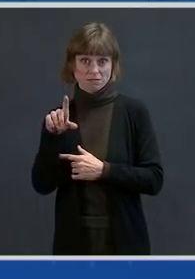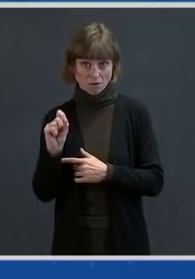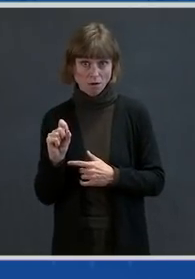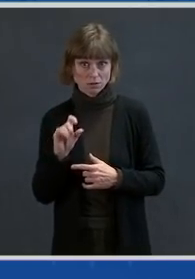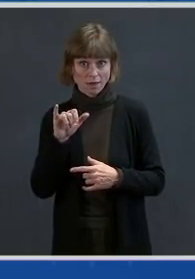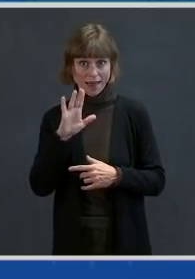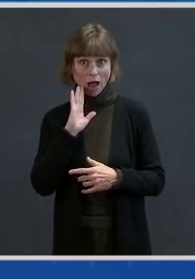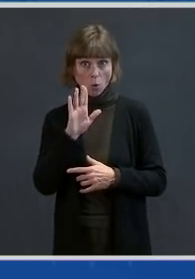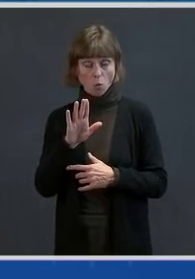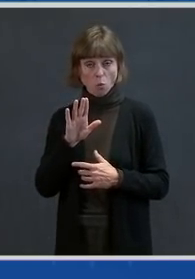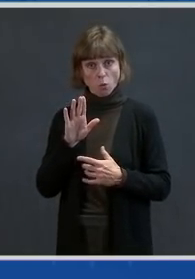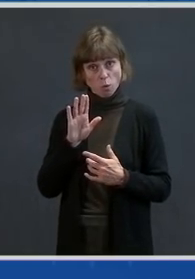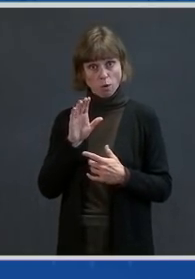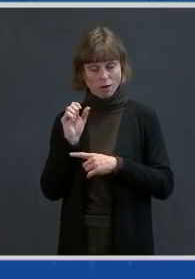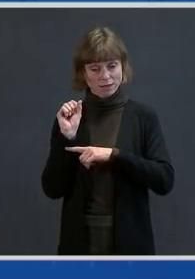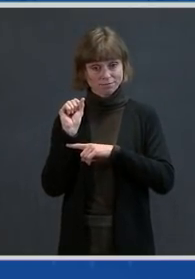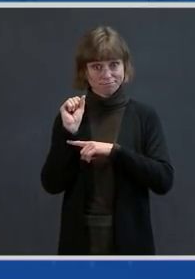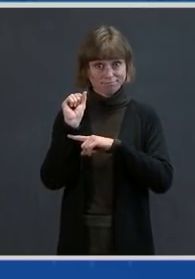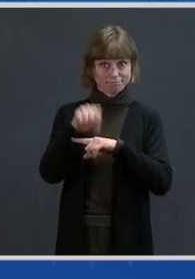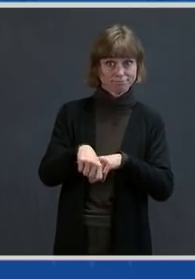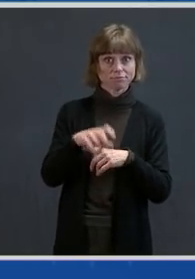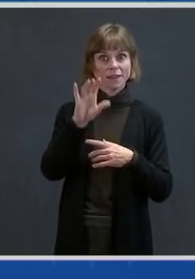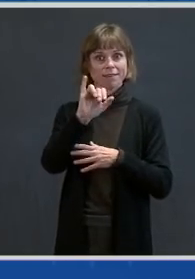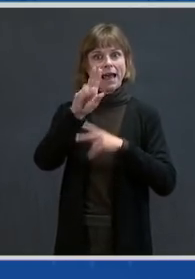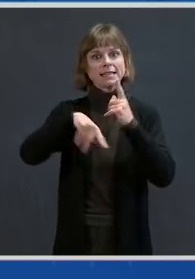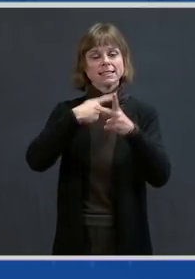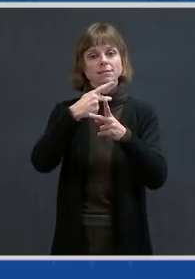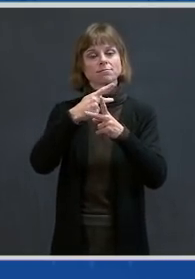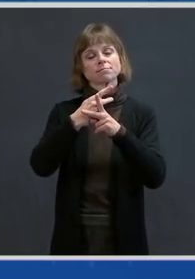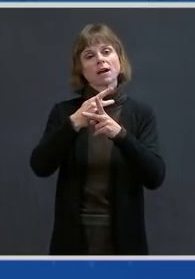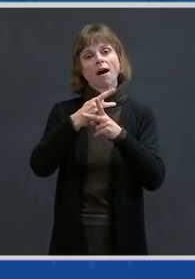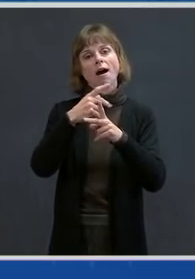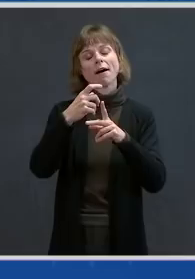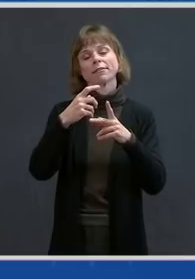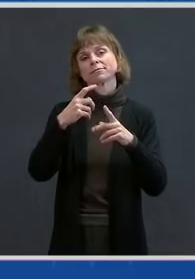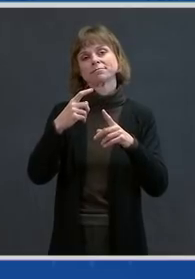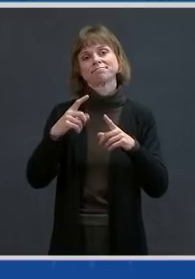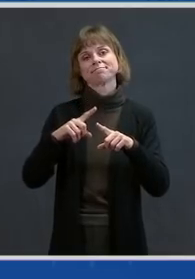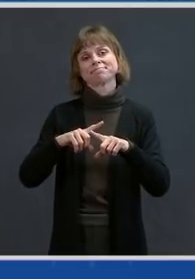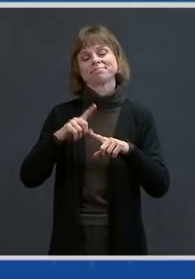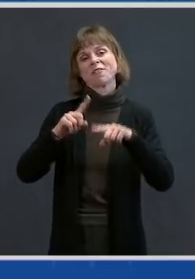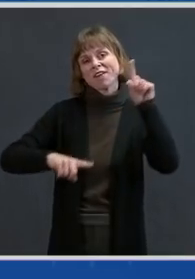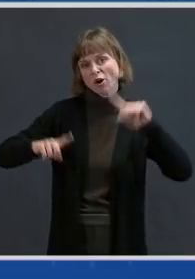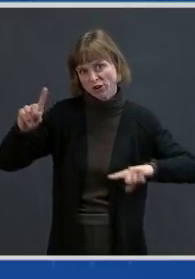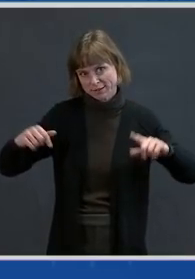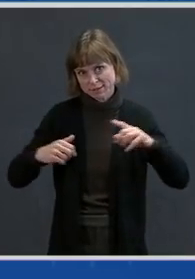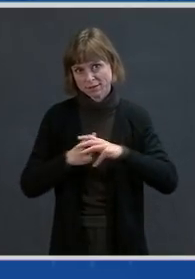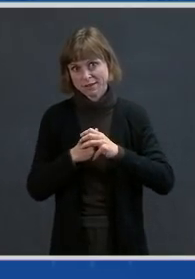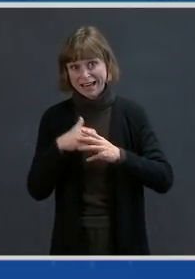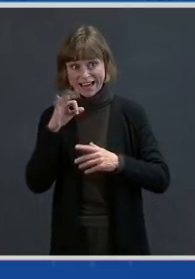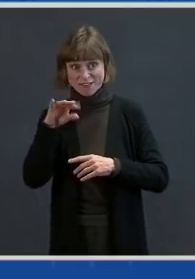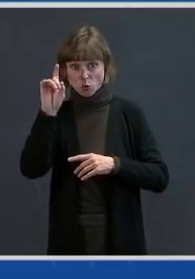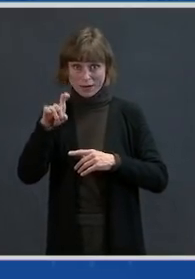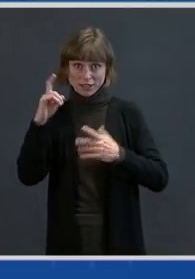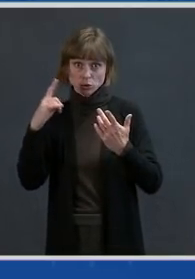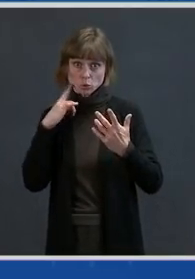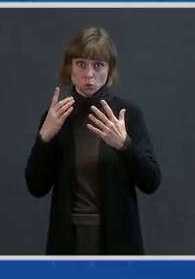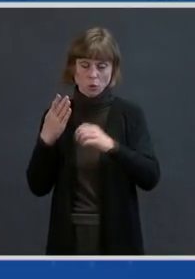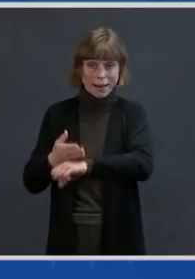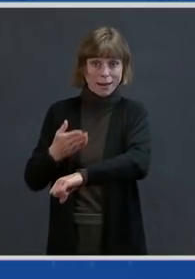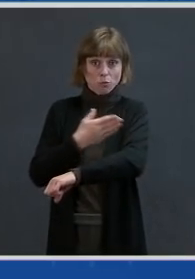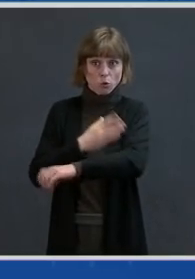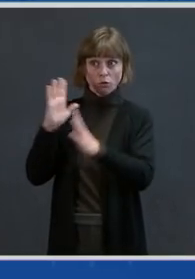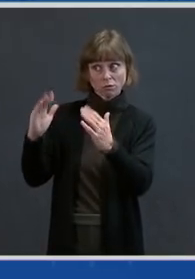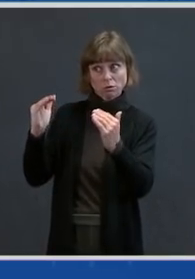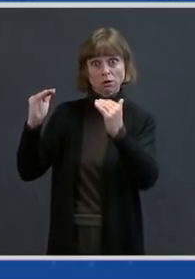specific variant. If we need to scale up later on, then you make a plan to do that. But this